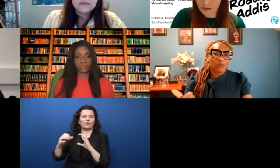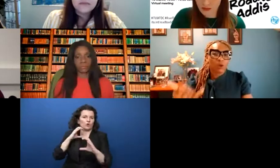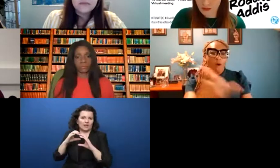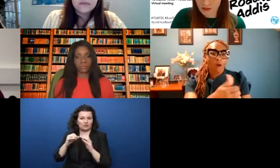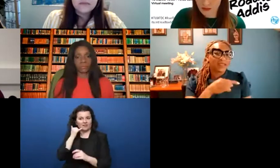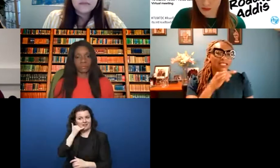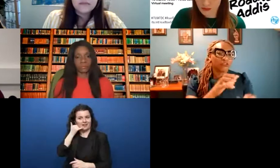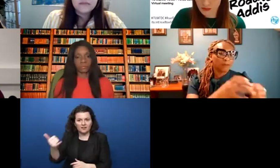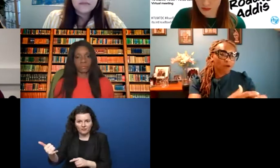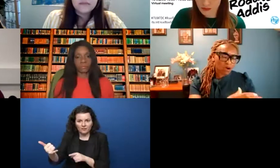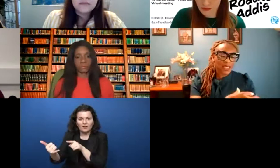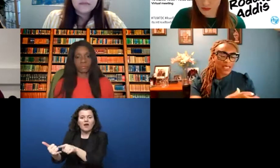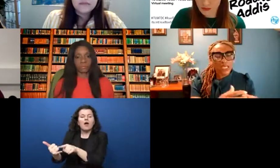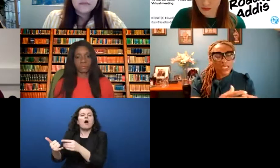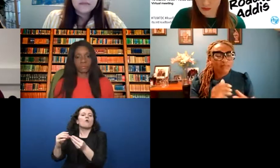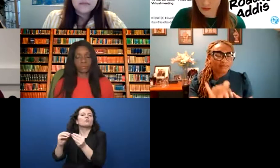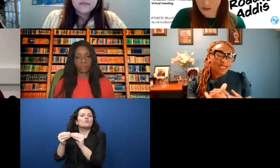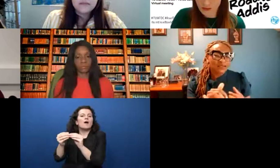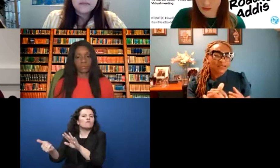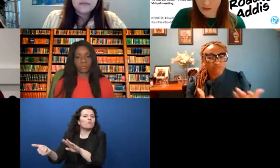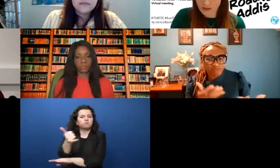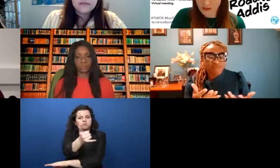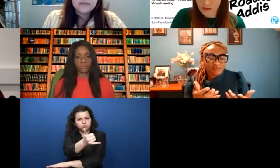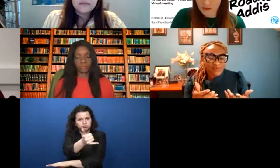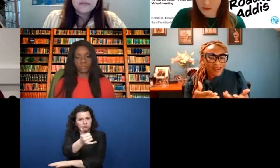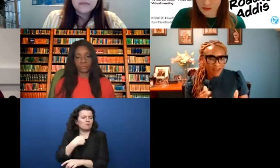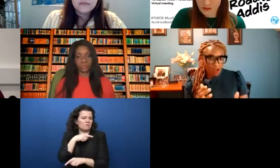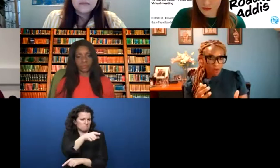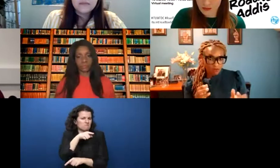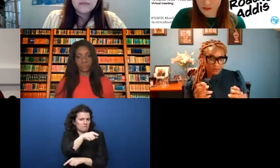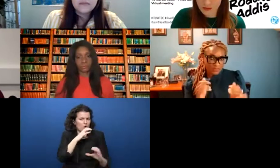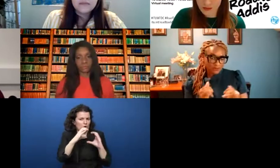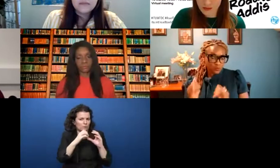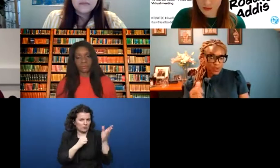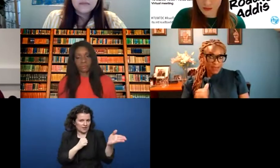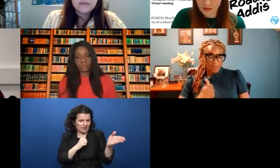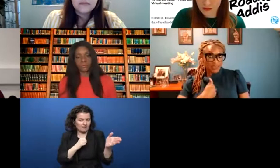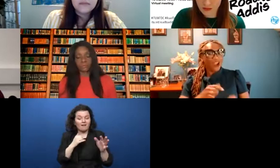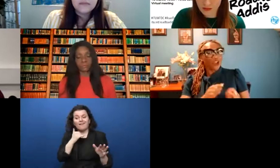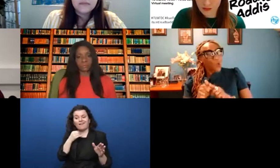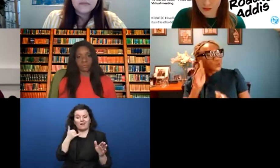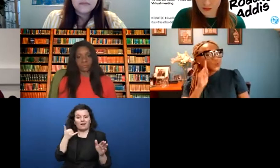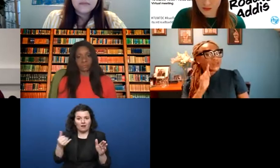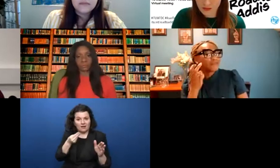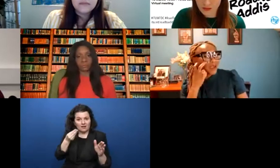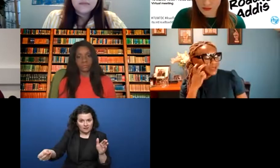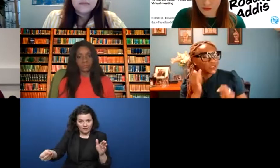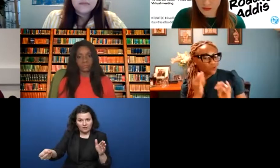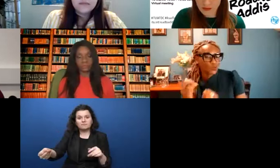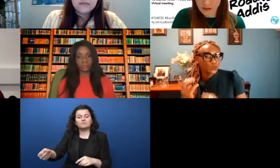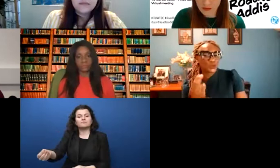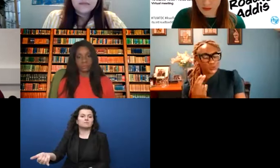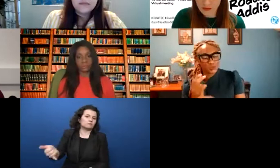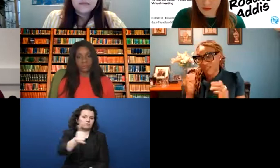would give them the telephone number of the person that I wanted to reach on the phone, and then that intermediary would relay